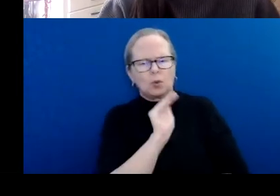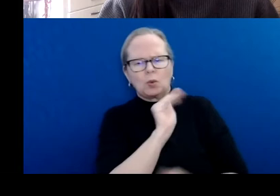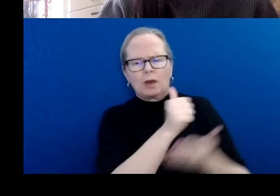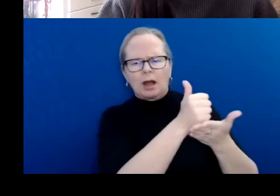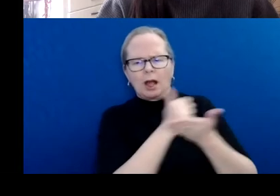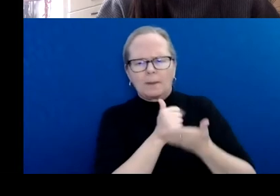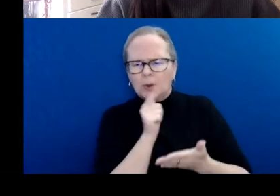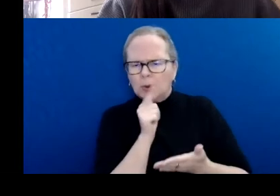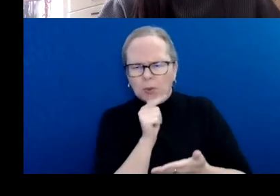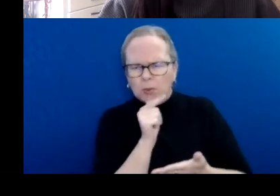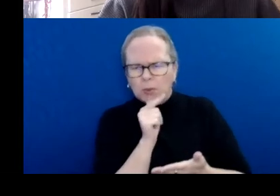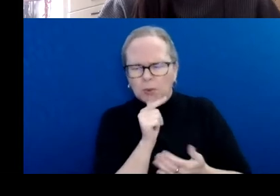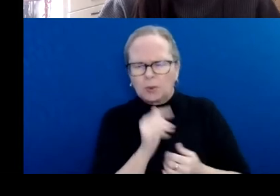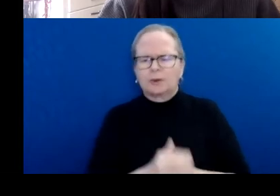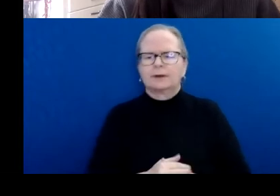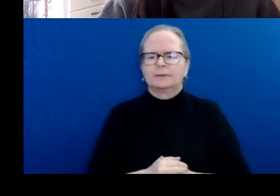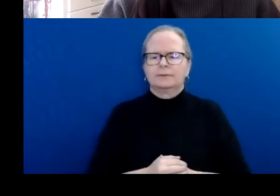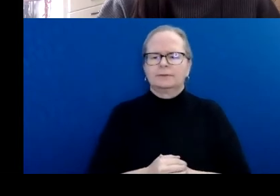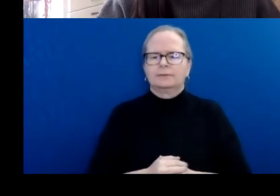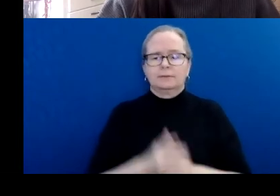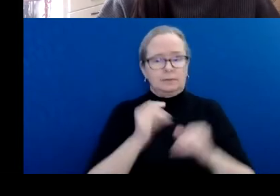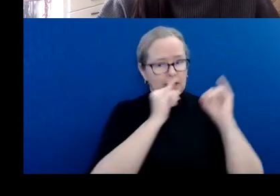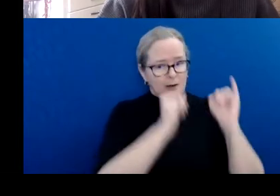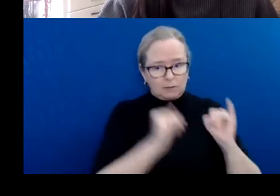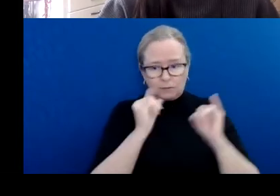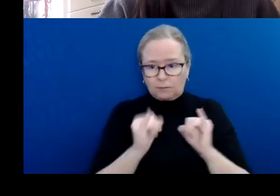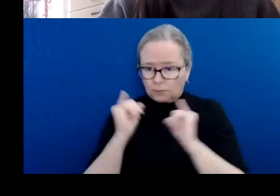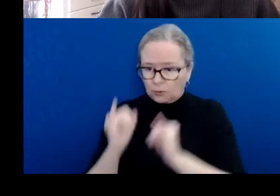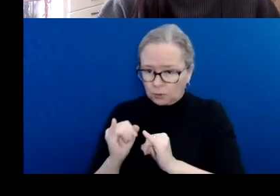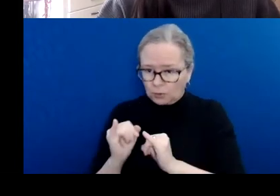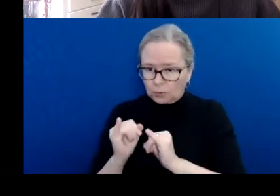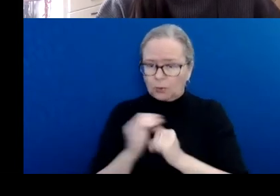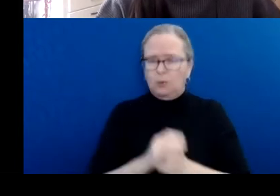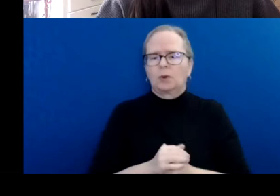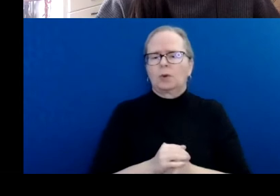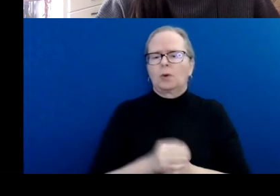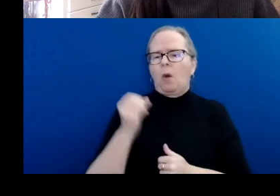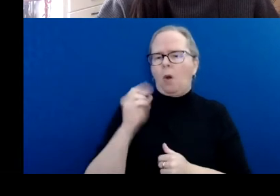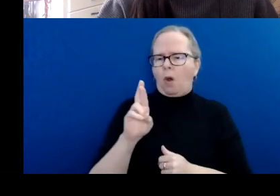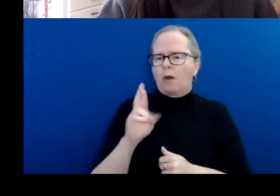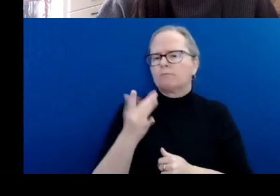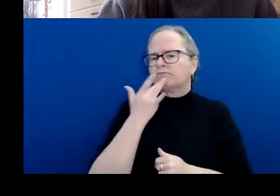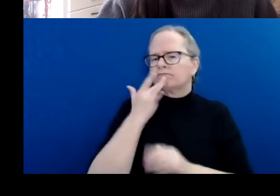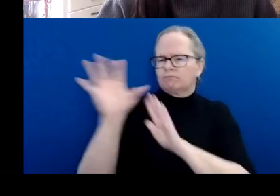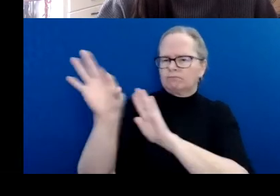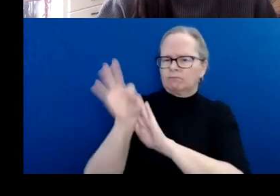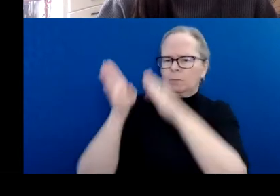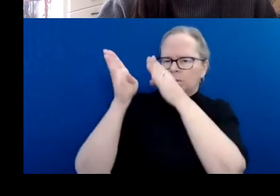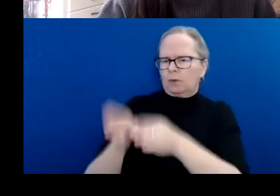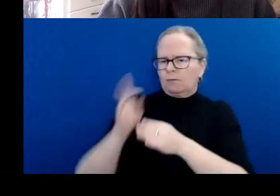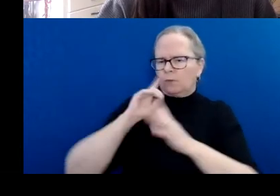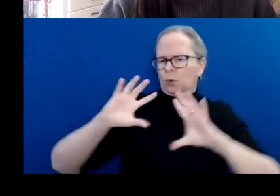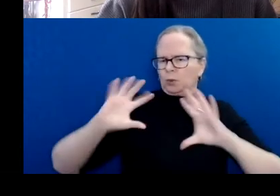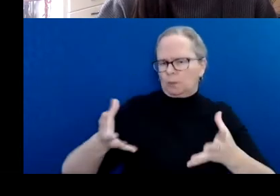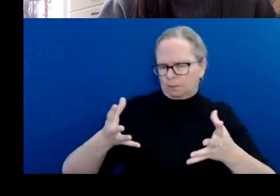Individuals, or the primary contact for a collective, who self identify as an artist who is